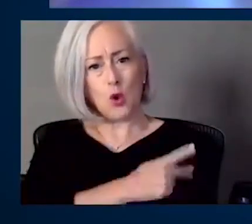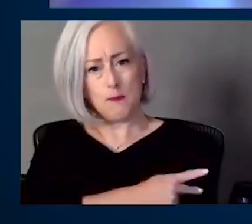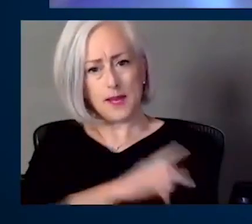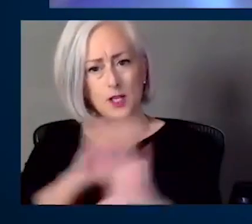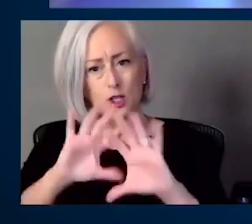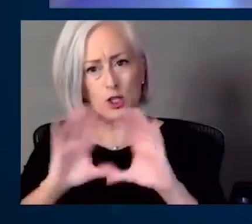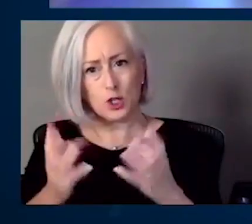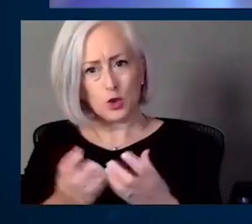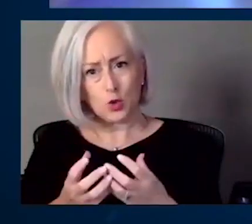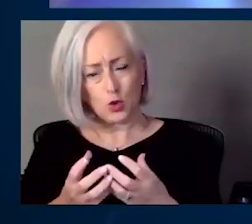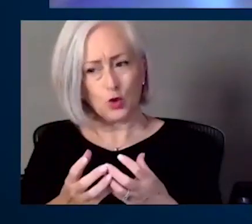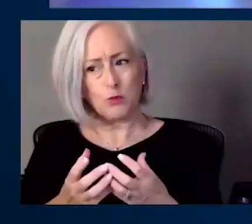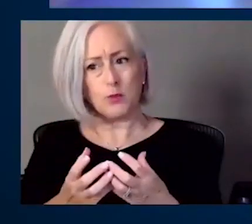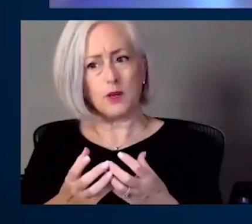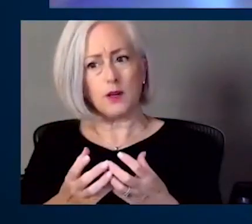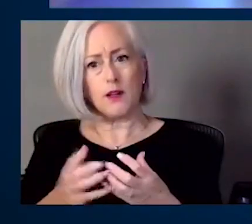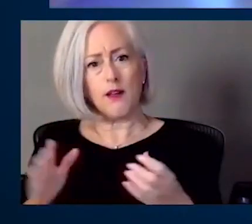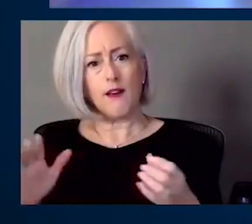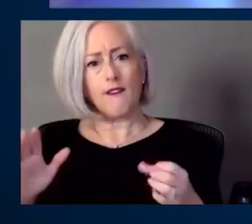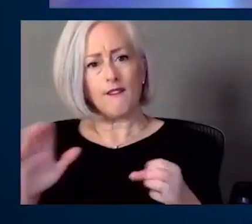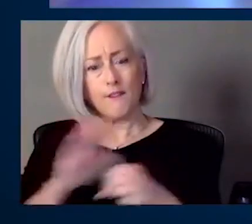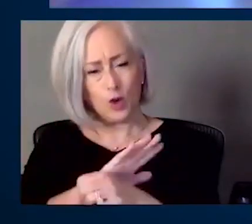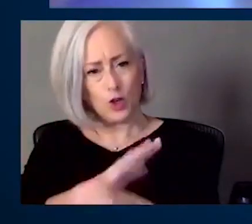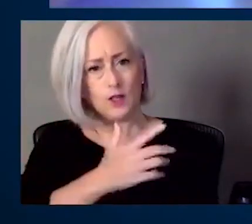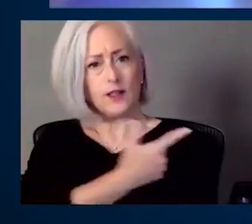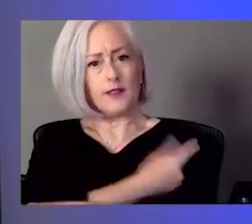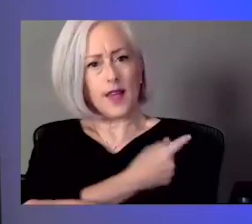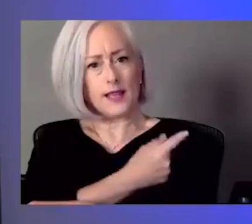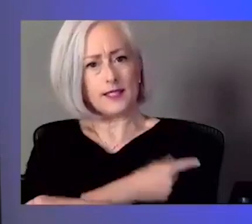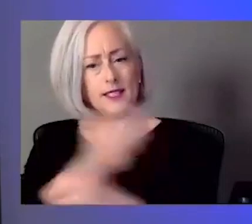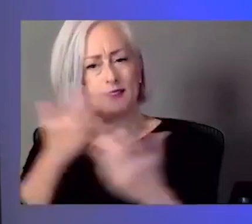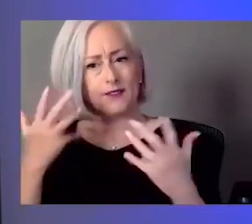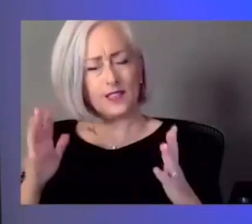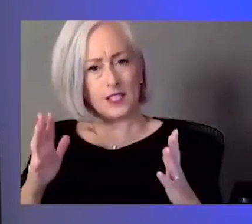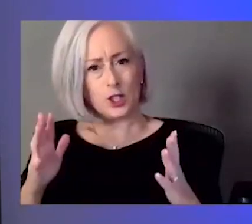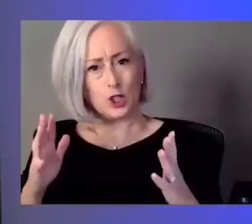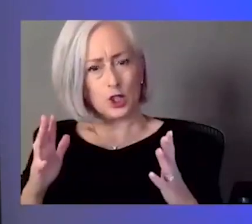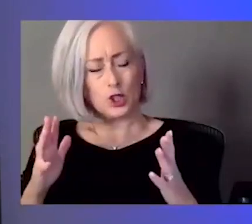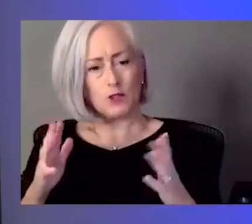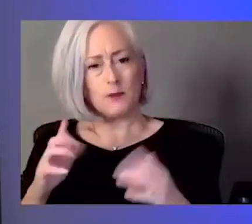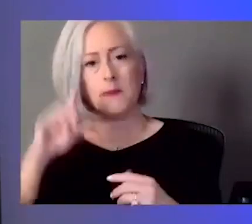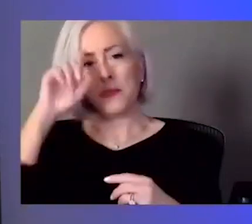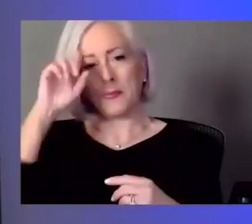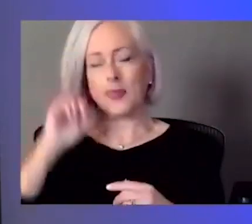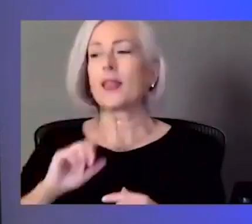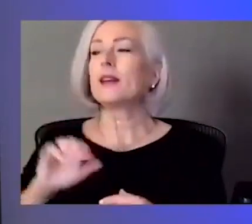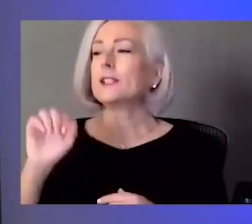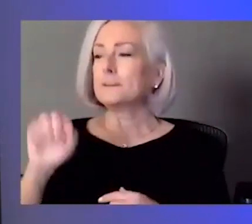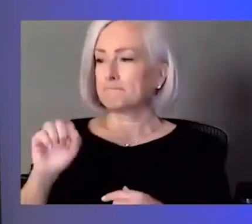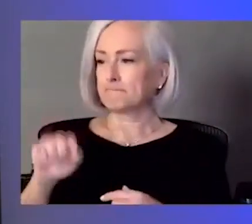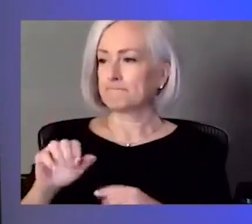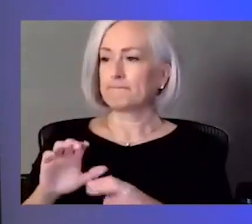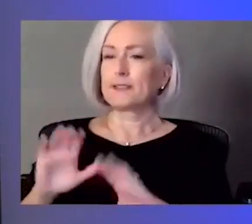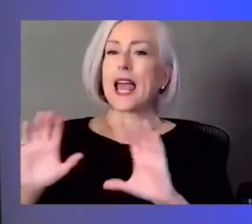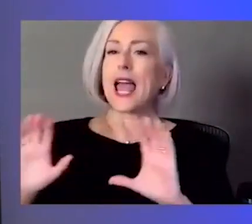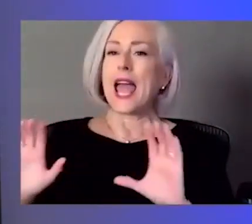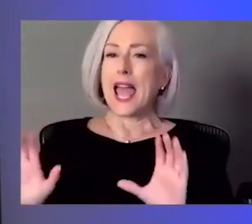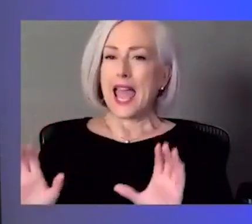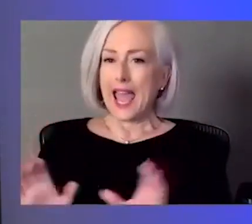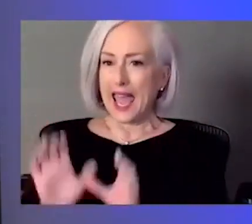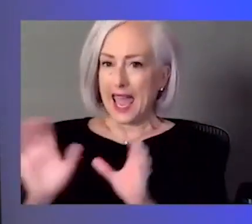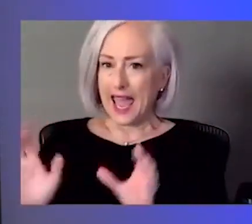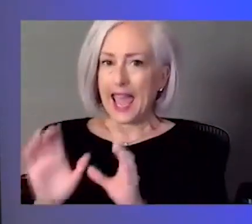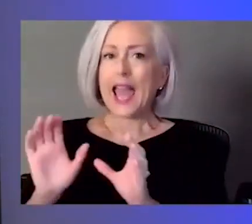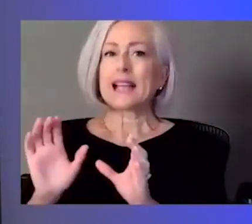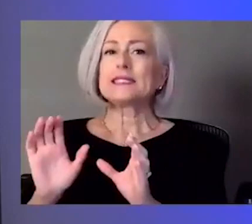is fully vaccinated? The, yeah, we have, um, of our active infections. And I, I looked through,